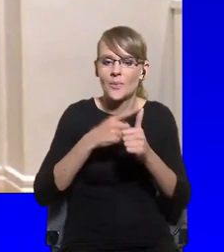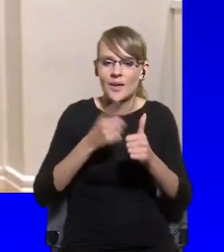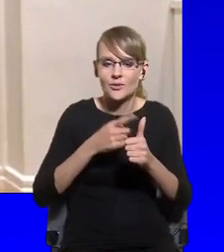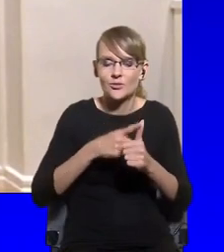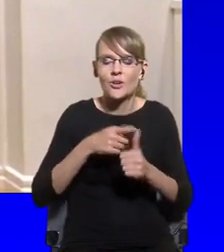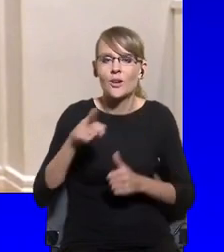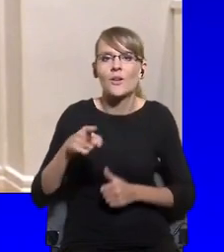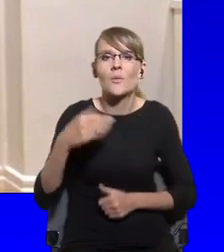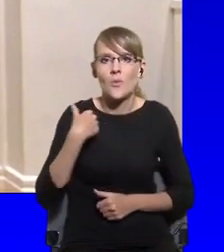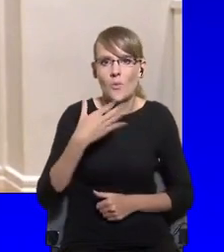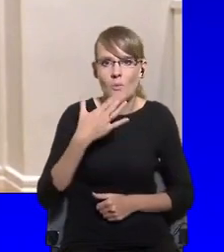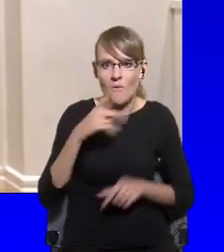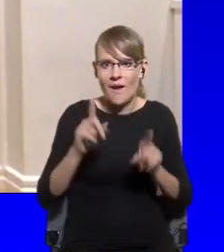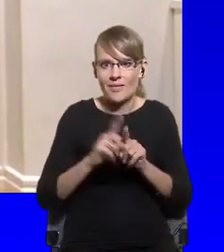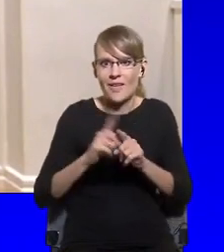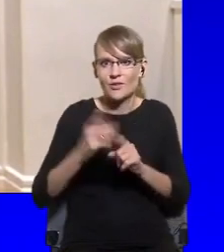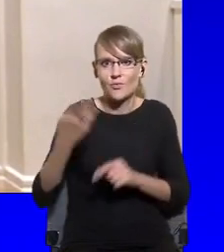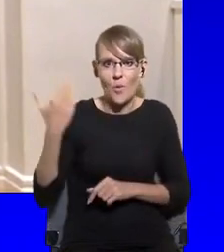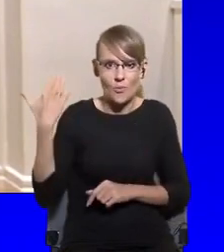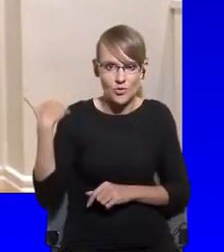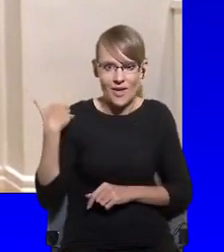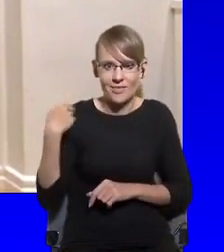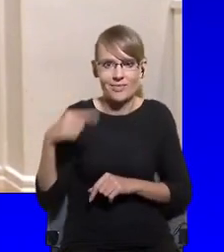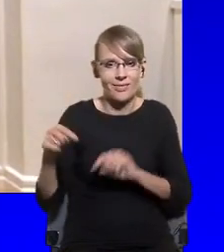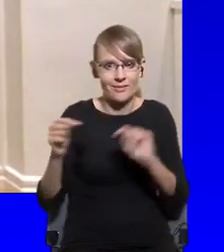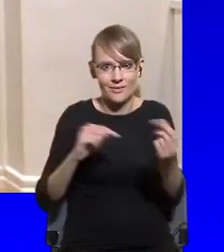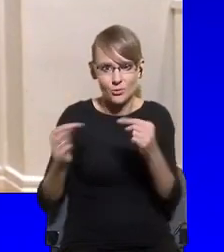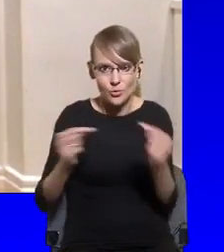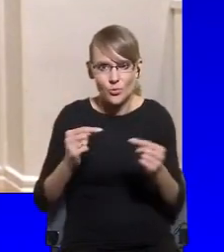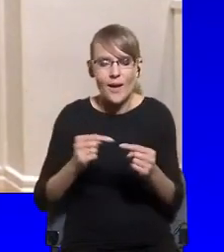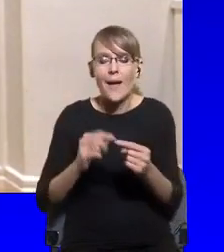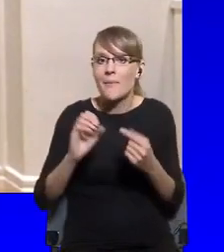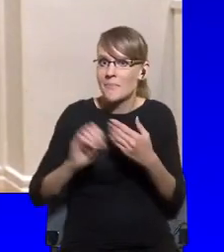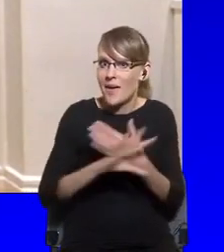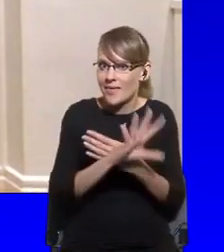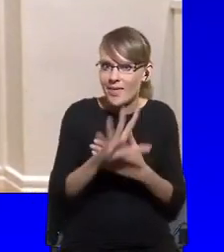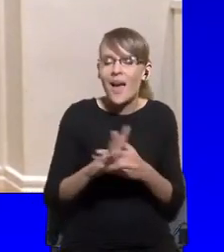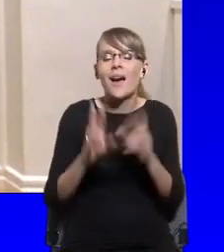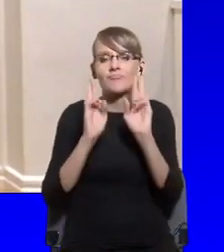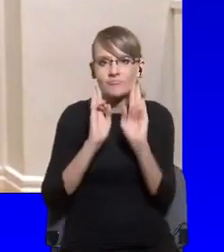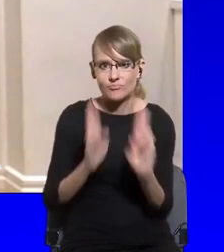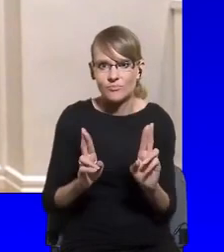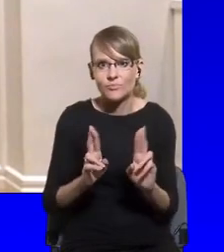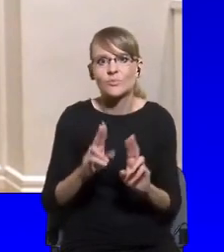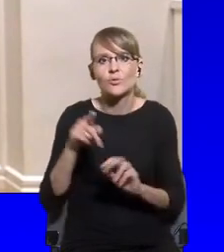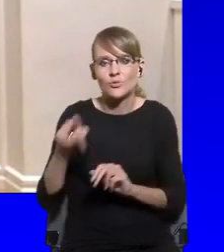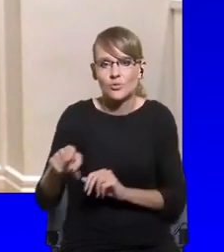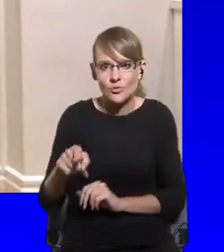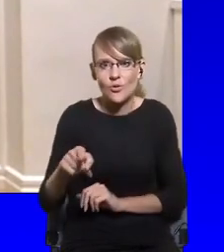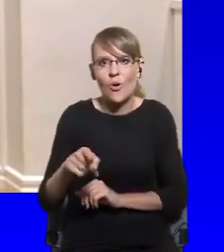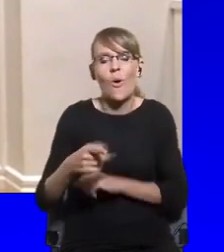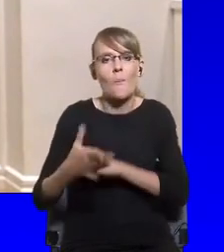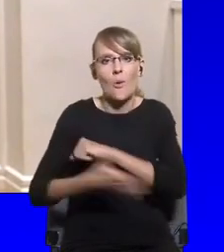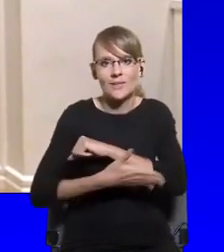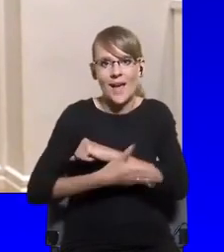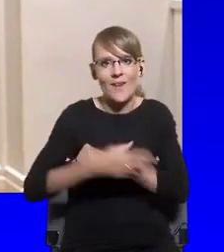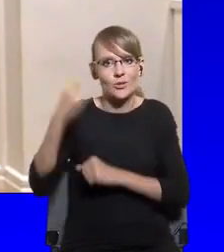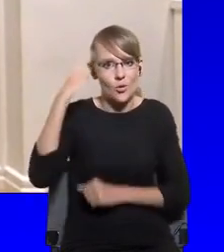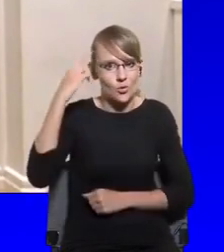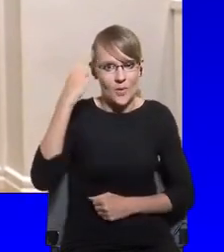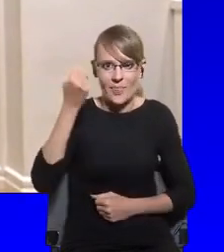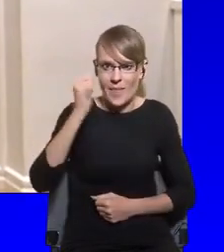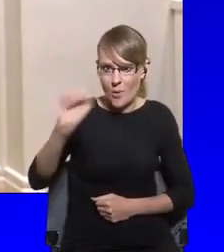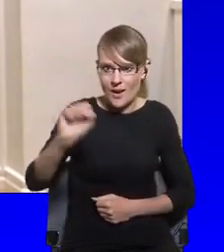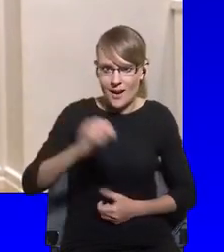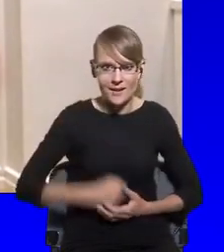is really the key to understand democracy. Because traditionally, particularly as liberals, have mainly been